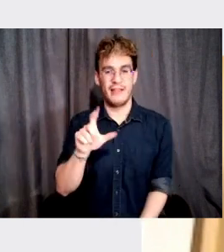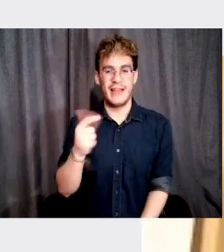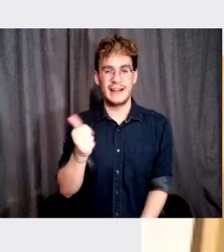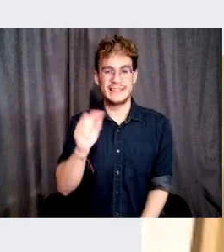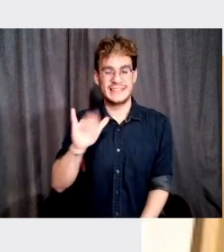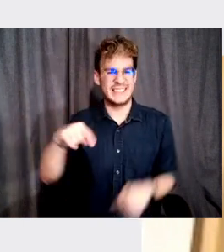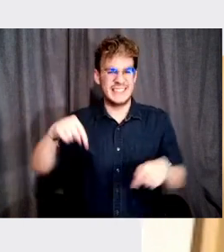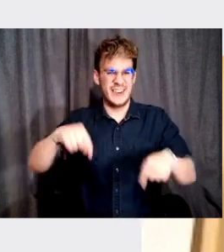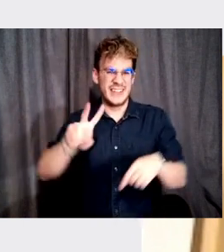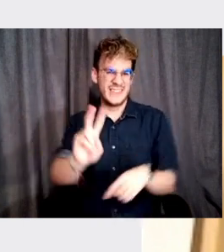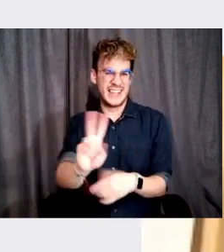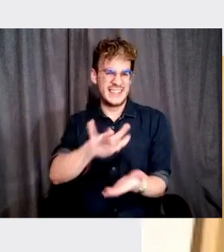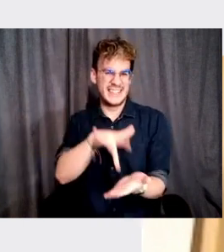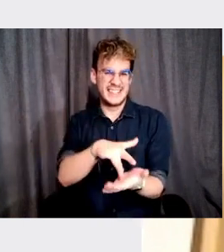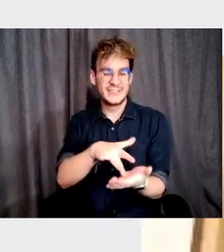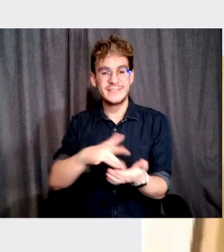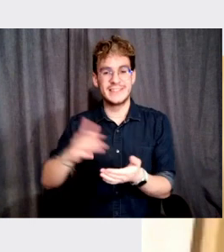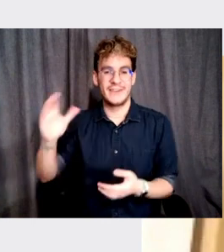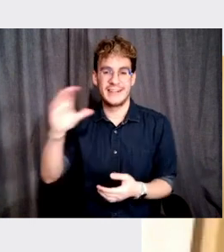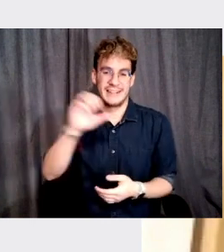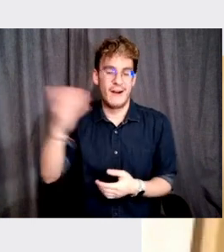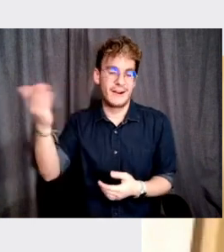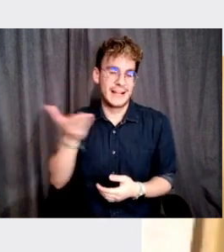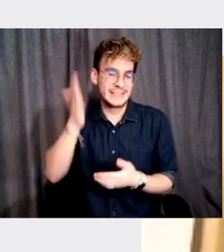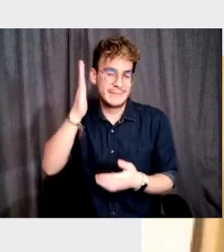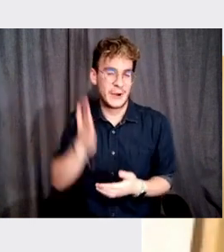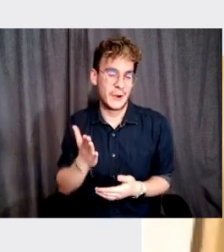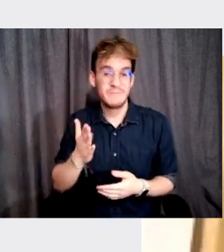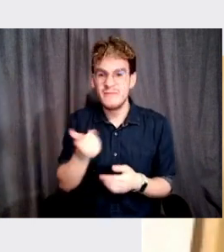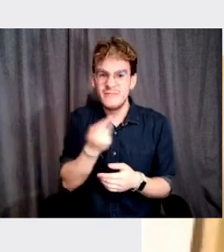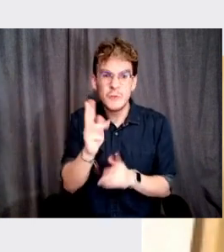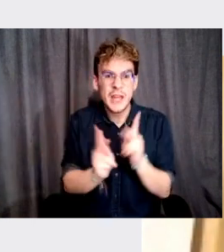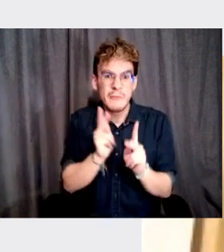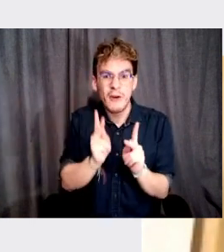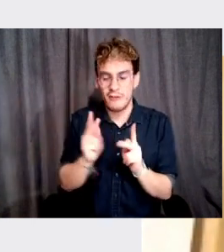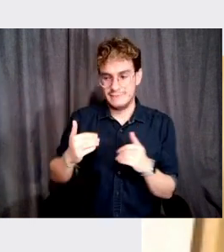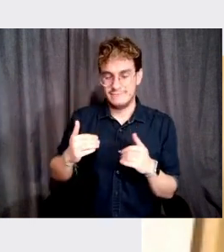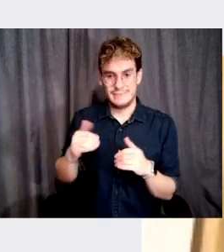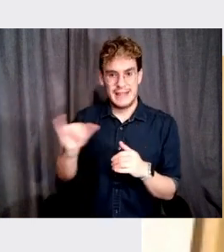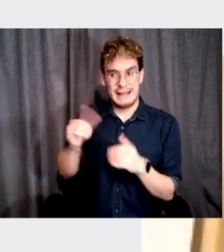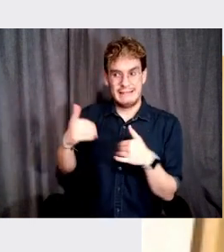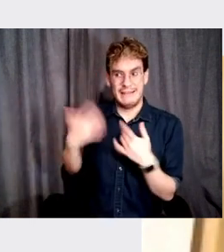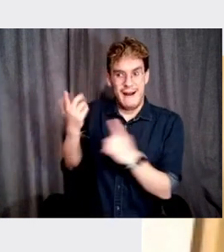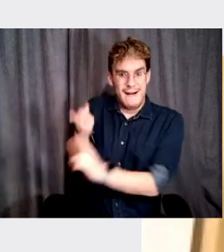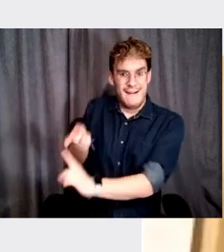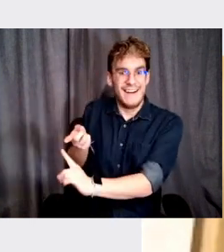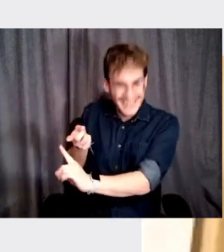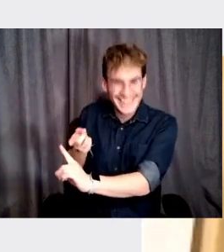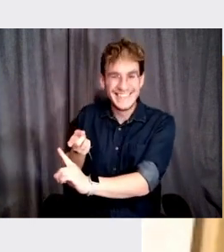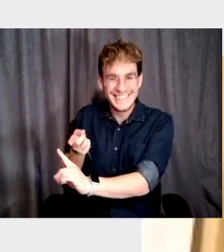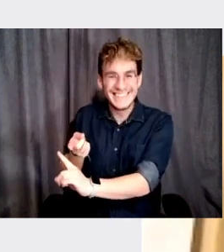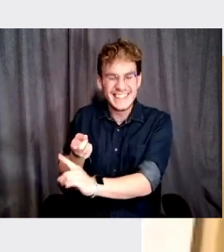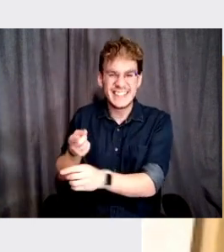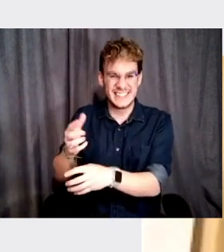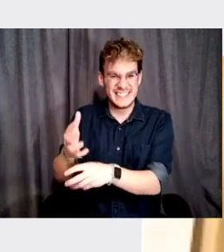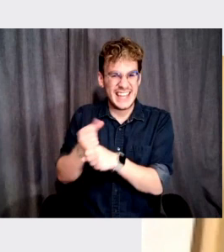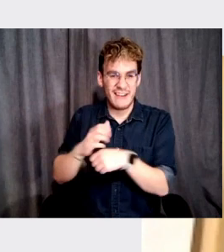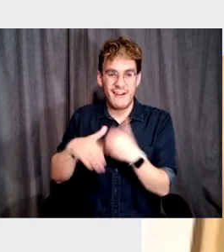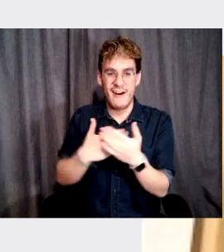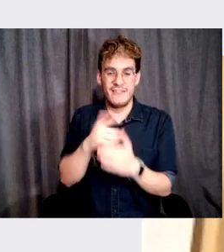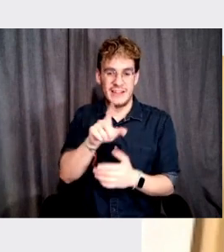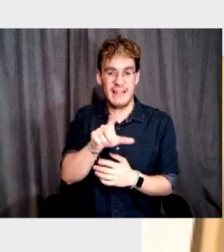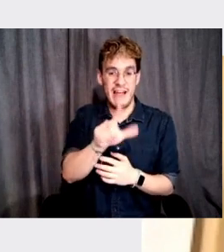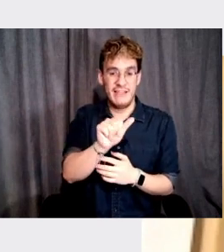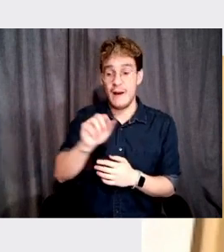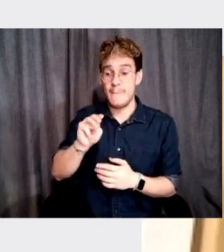Vignelli Center as our guest tonight. Few individuals as young as our guests have taken the lessons offered by Lella and